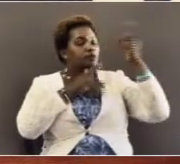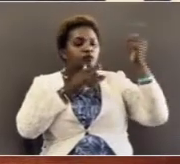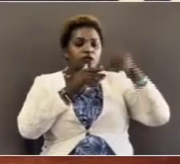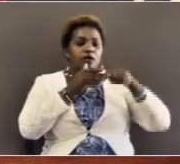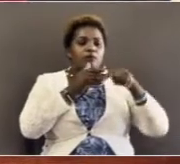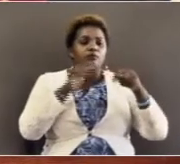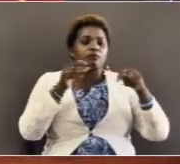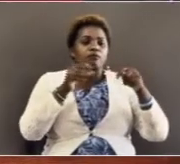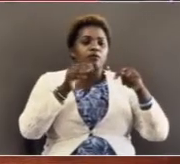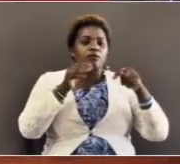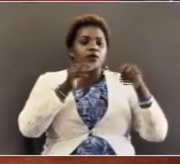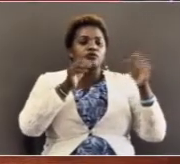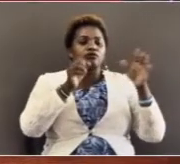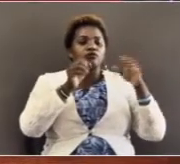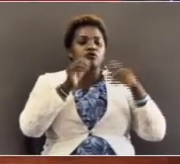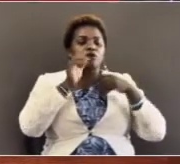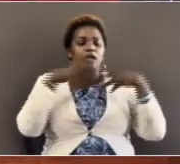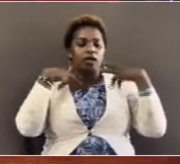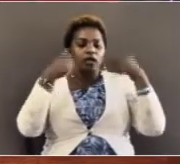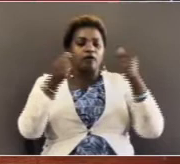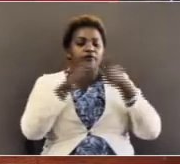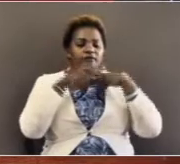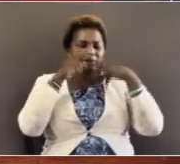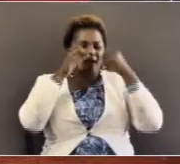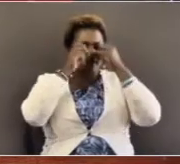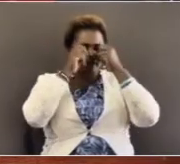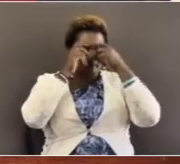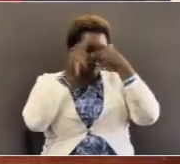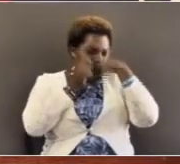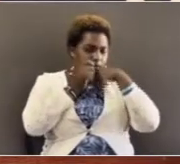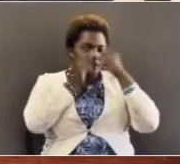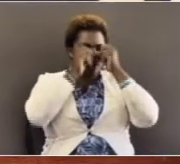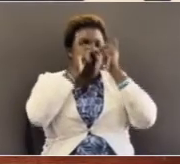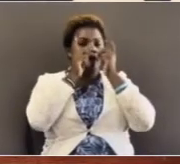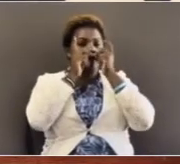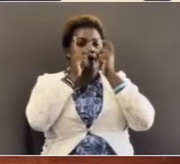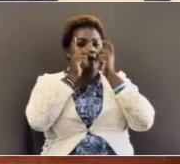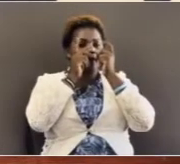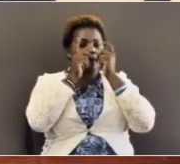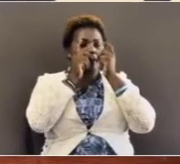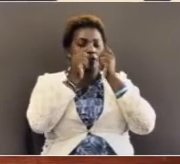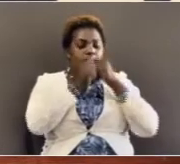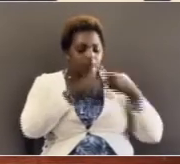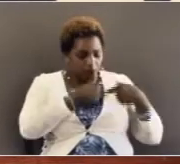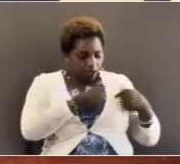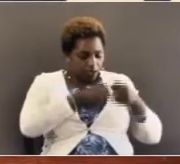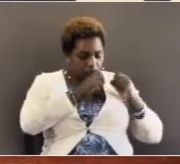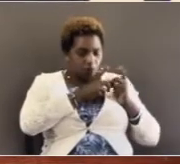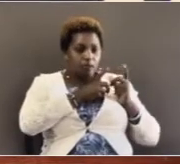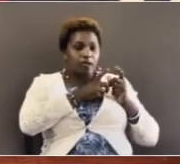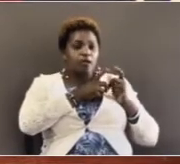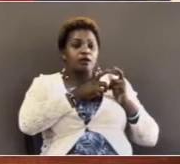to deal with our blindness we need him to open our eyes our hearts